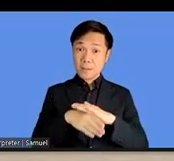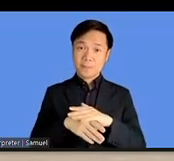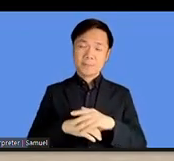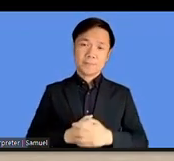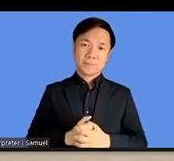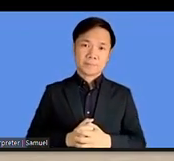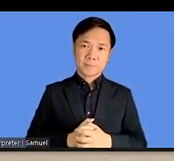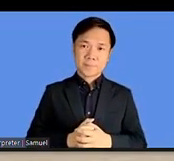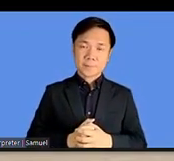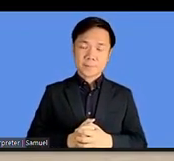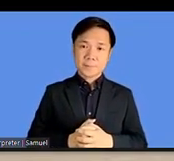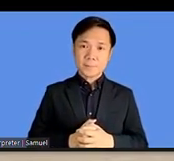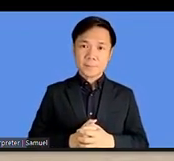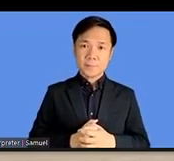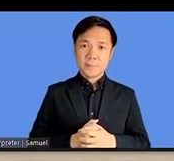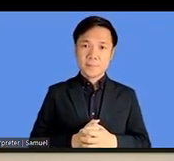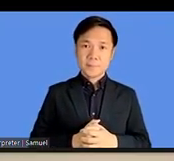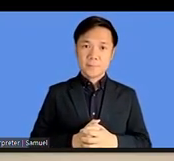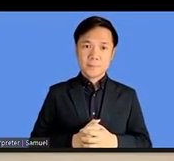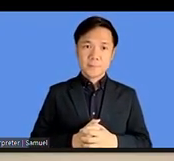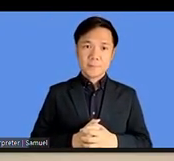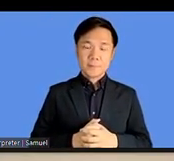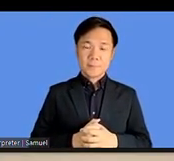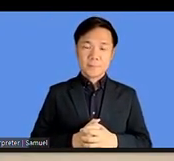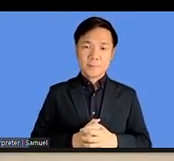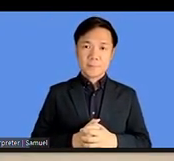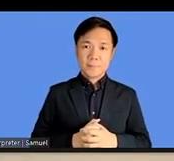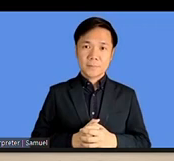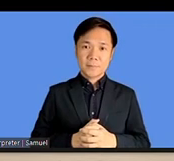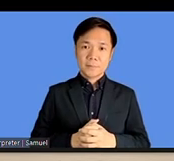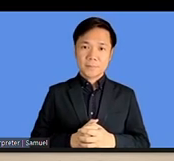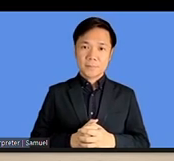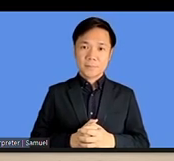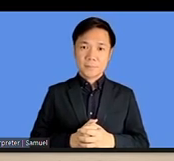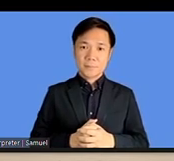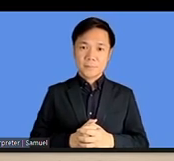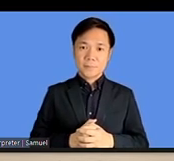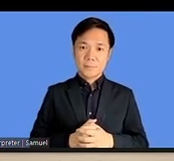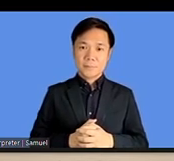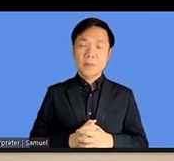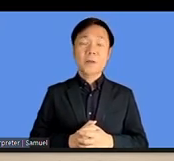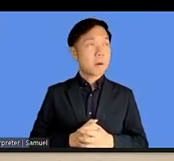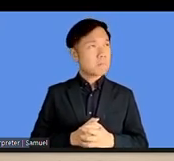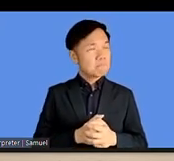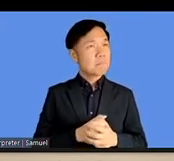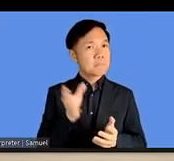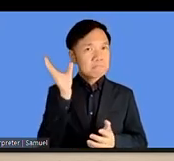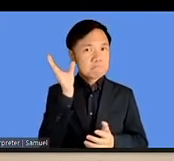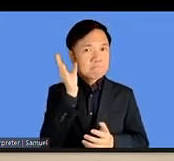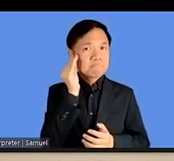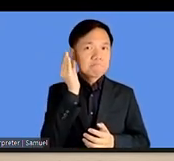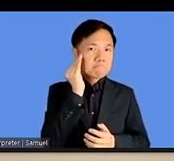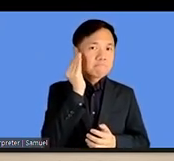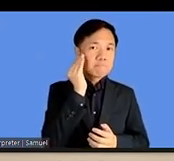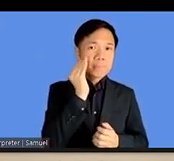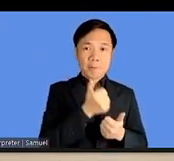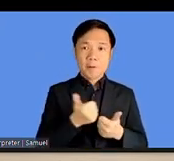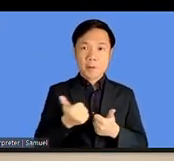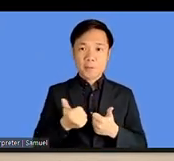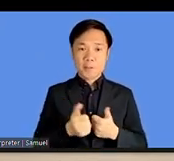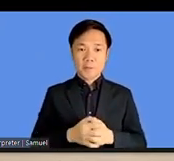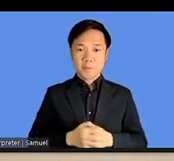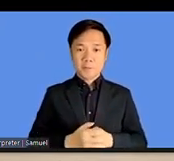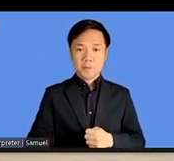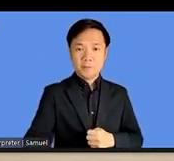I actually, uh, it's wonderful to hear people's input. Um, but I actually have to confess, I find it,